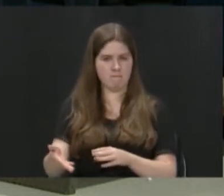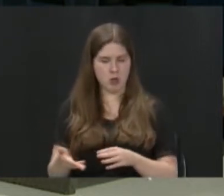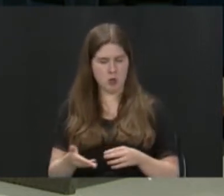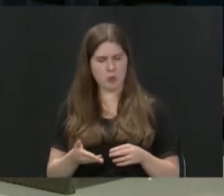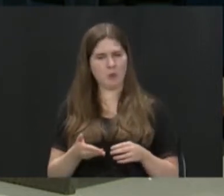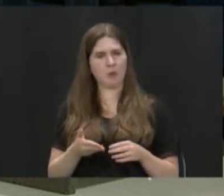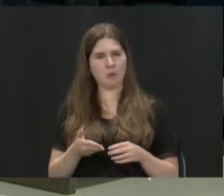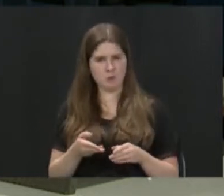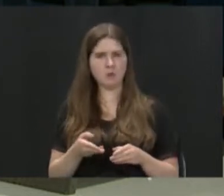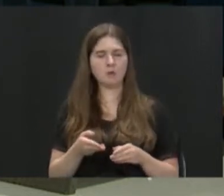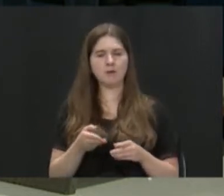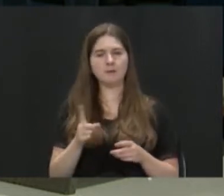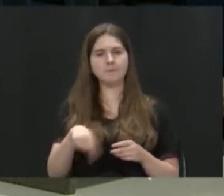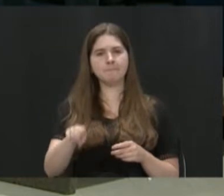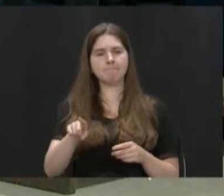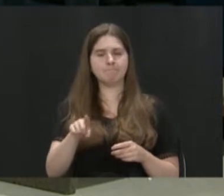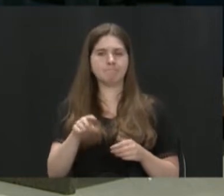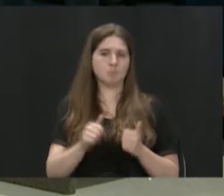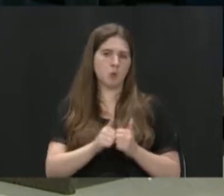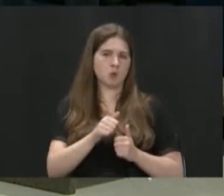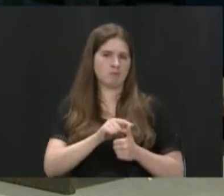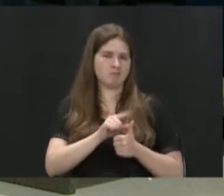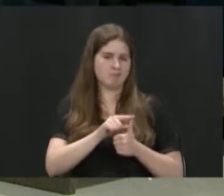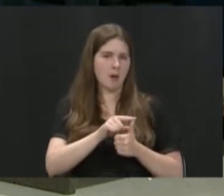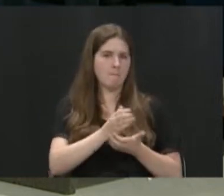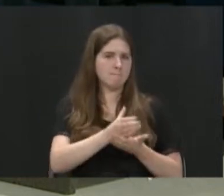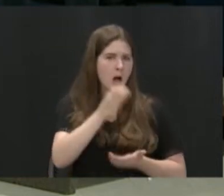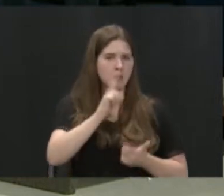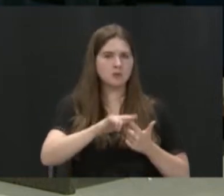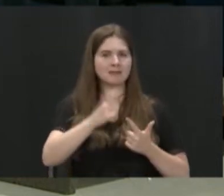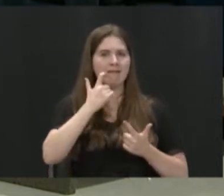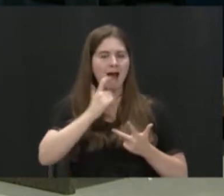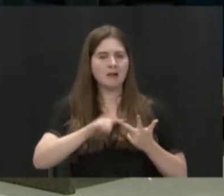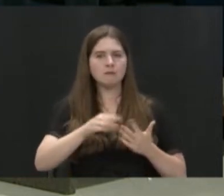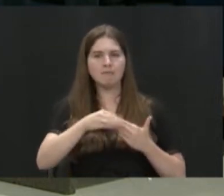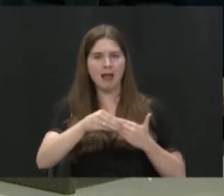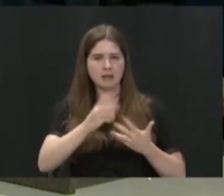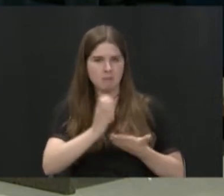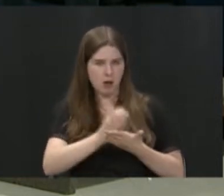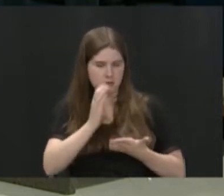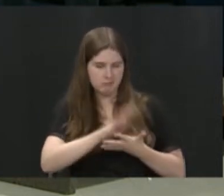most, like the bottles, glass bottles and plastic bottles. Right.